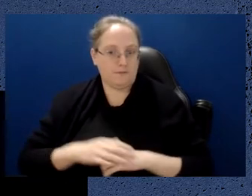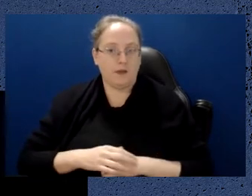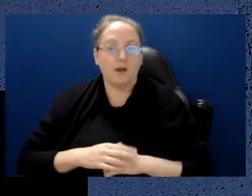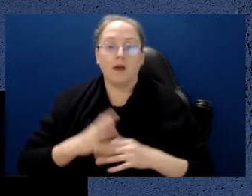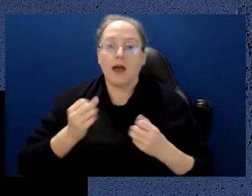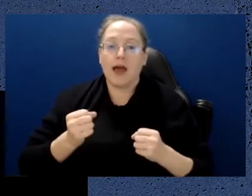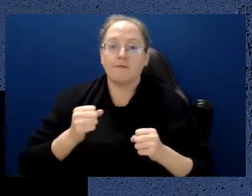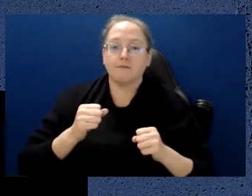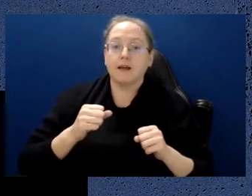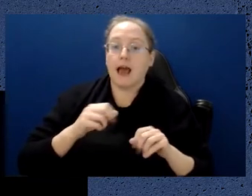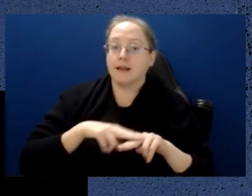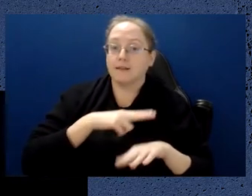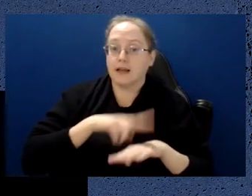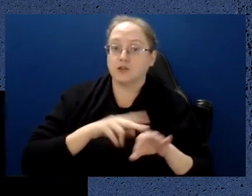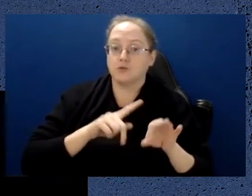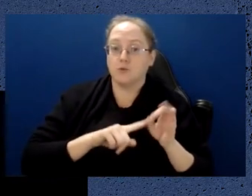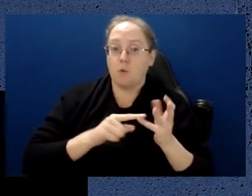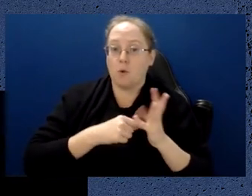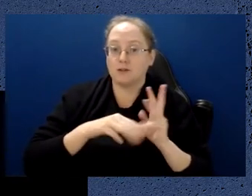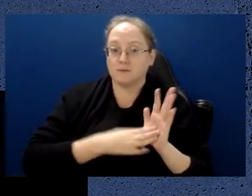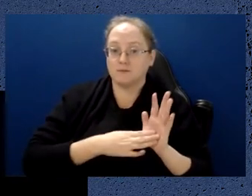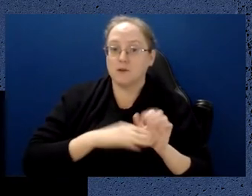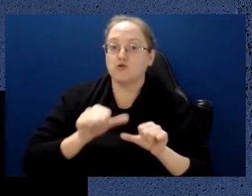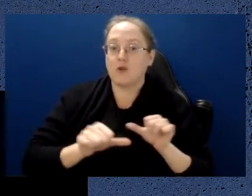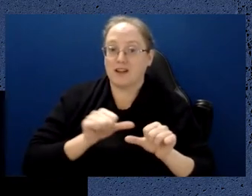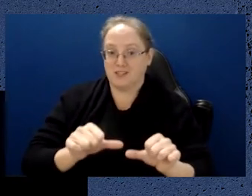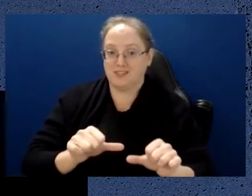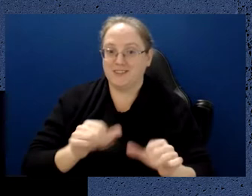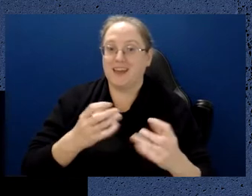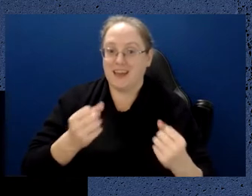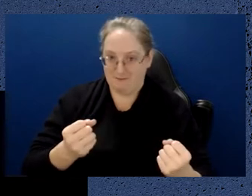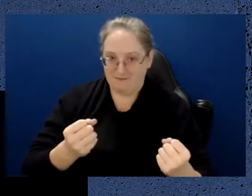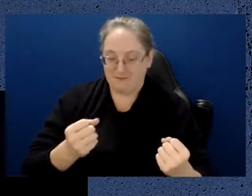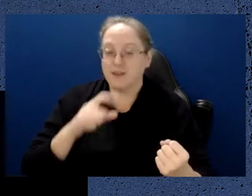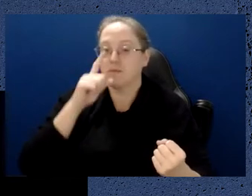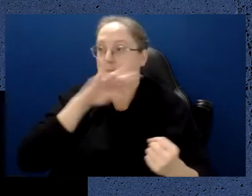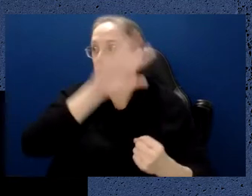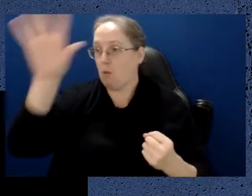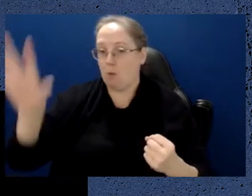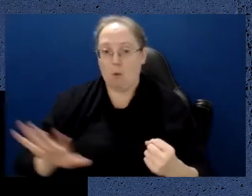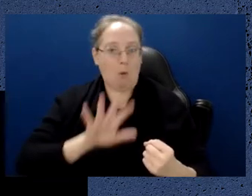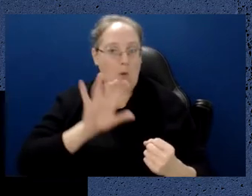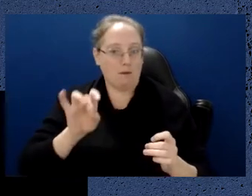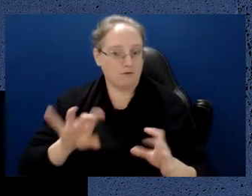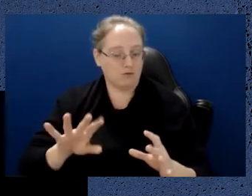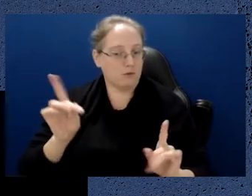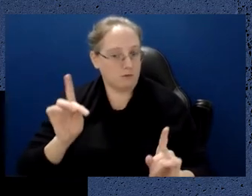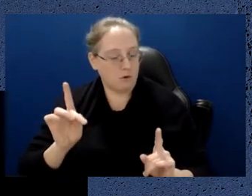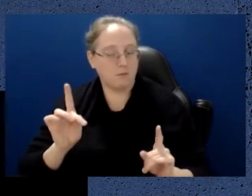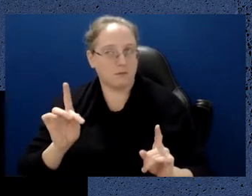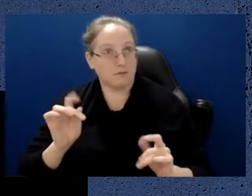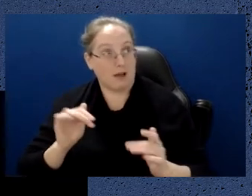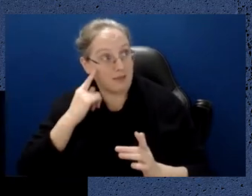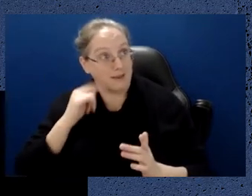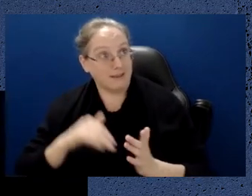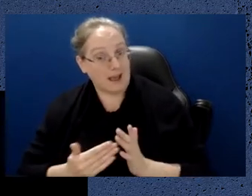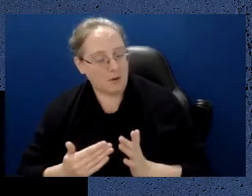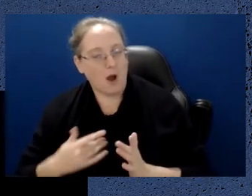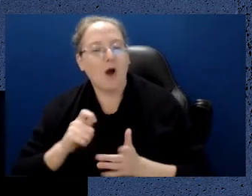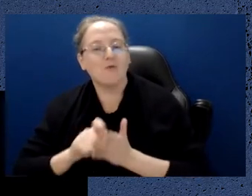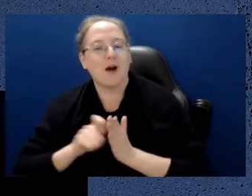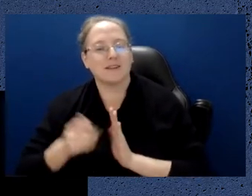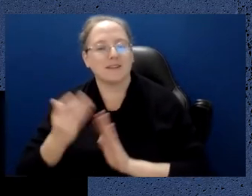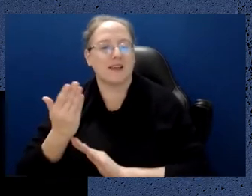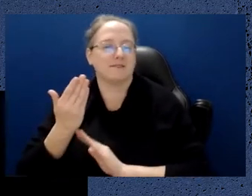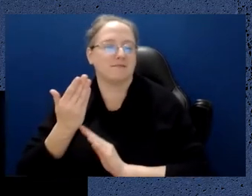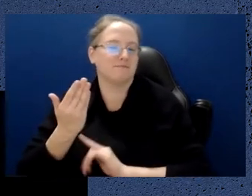process happening and people around the country now are at this very moment, I suspect, writing their submissions to